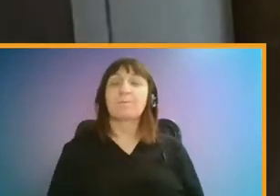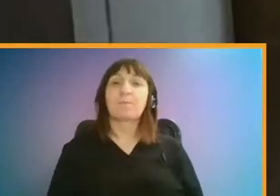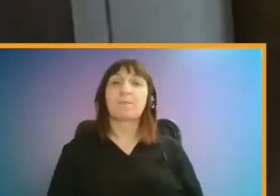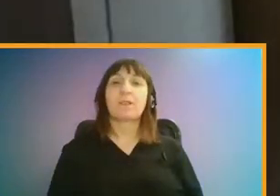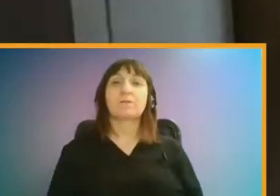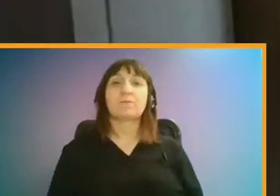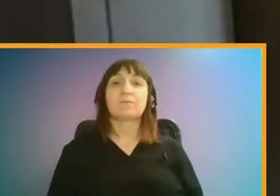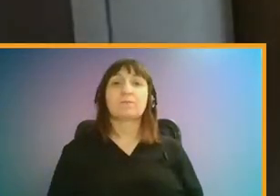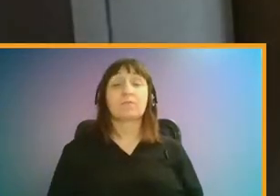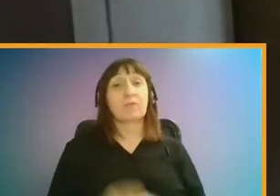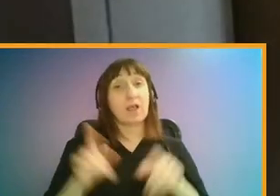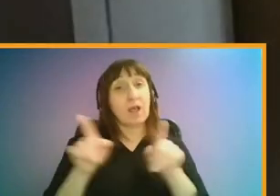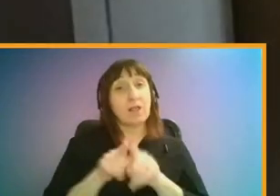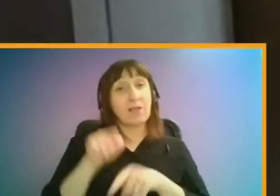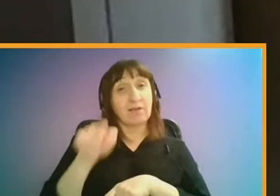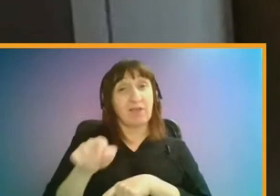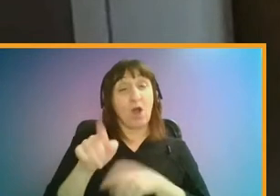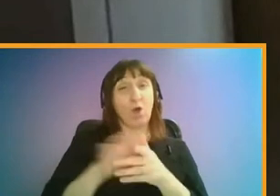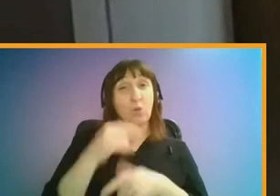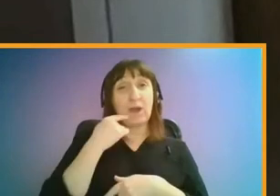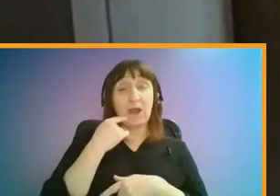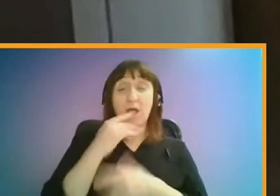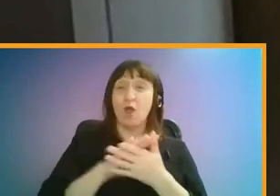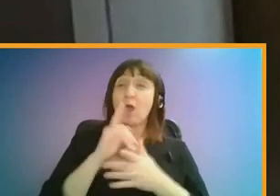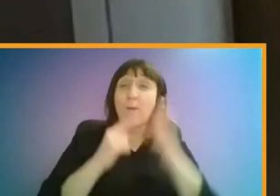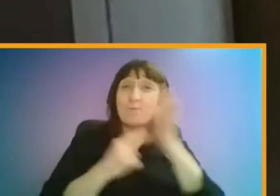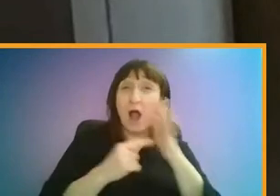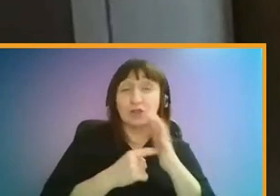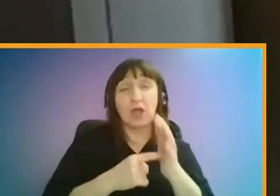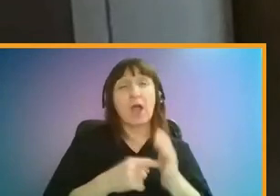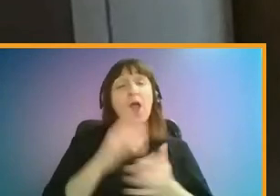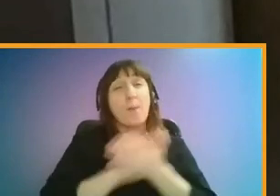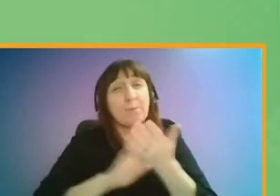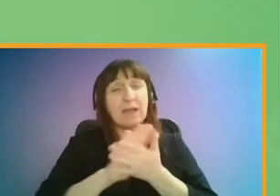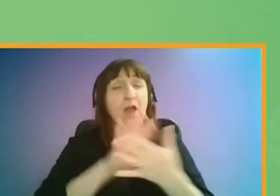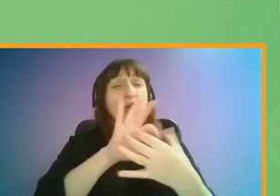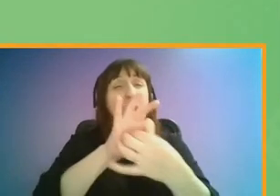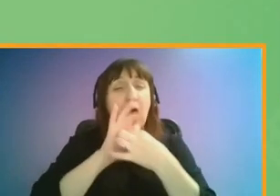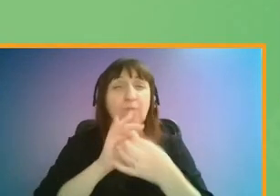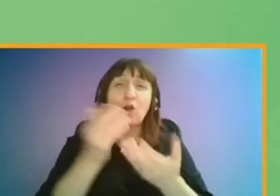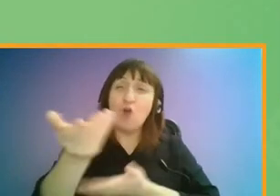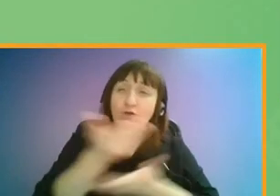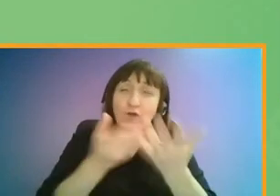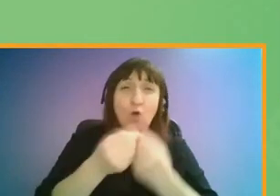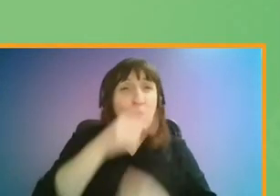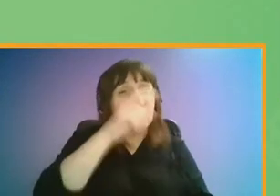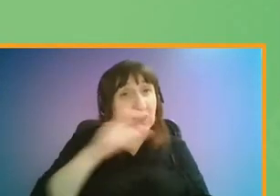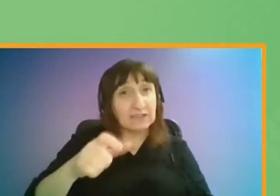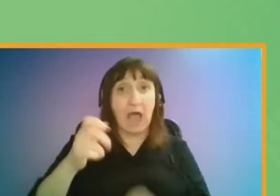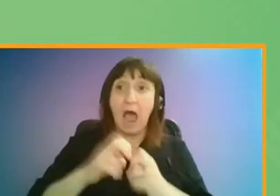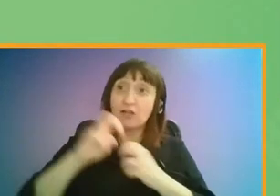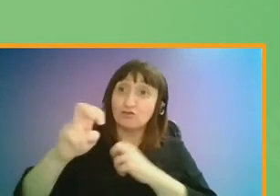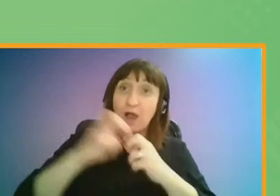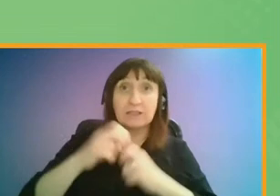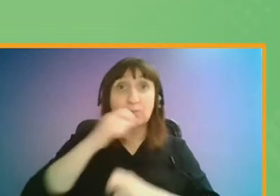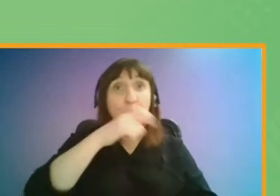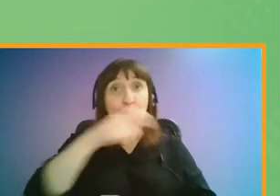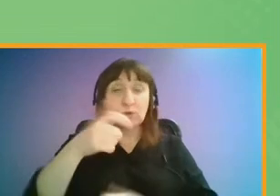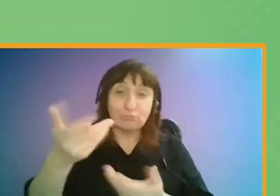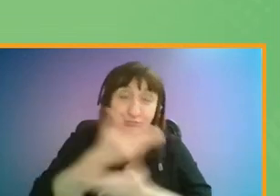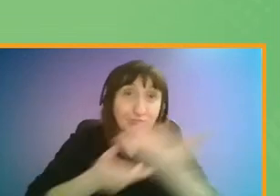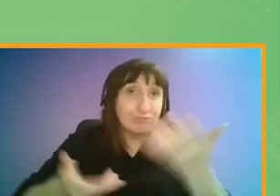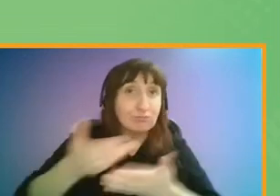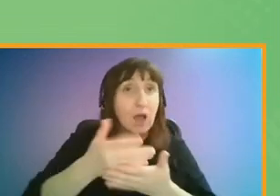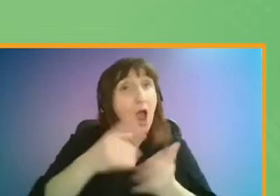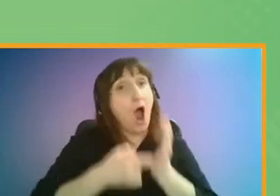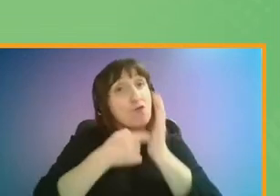So like Transport for All, we think the solution lies in prioritising meaningful collaborative consultation with residents and transport users. Our